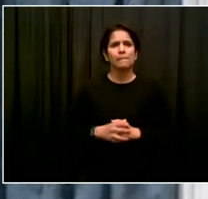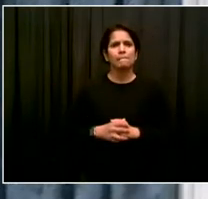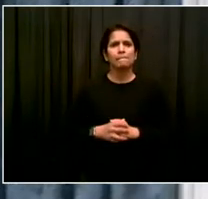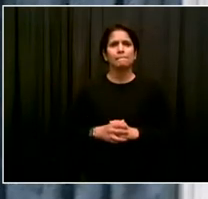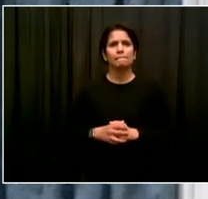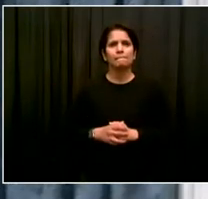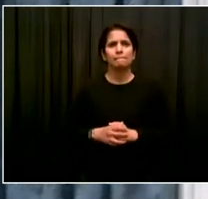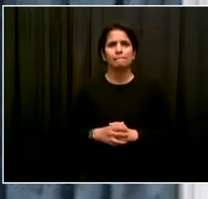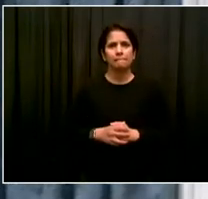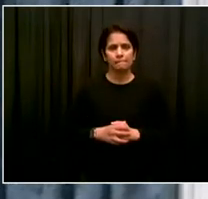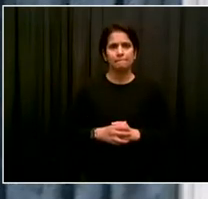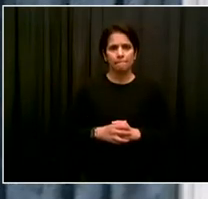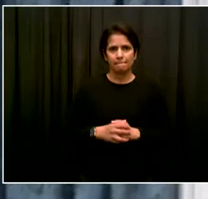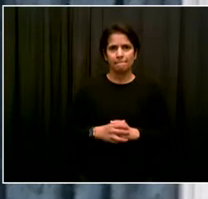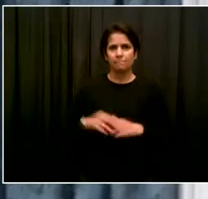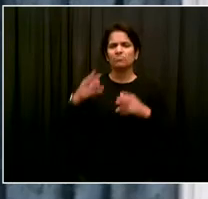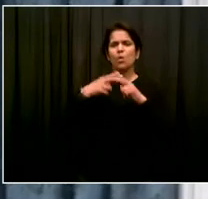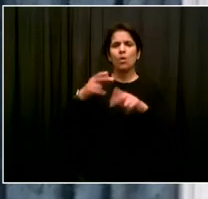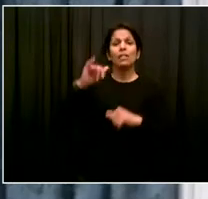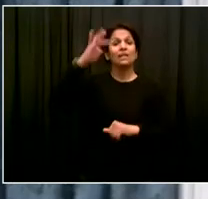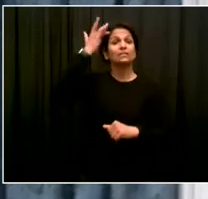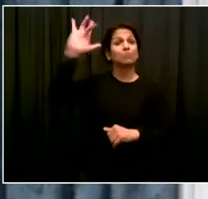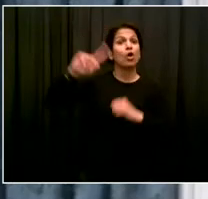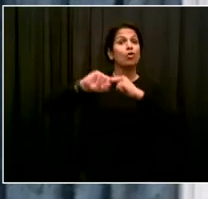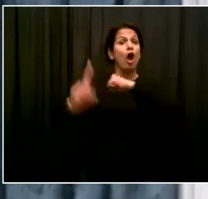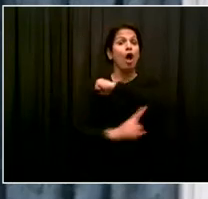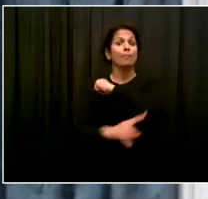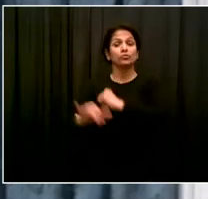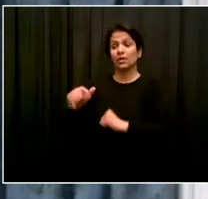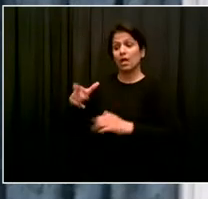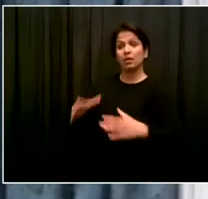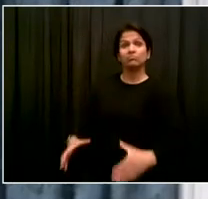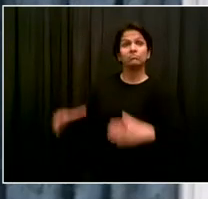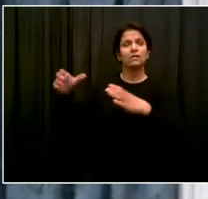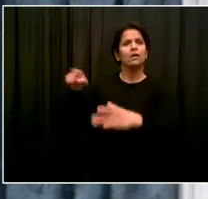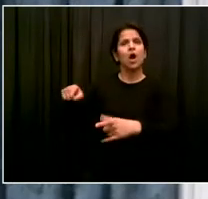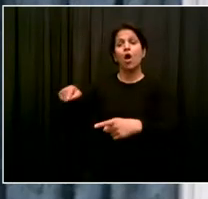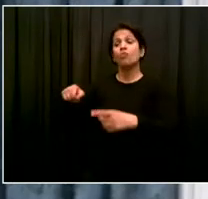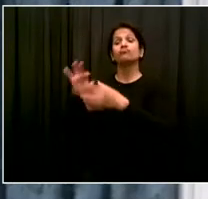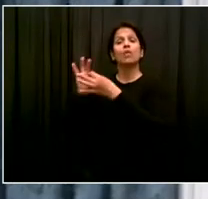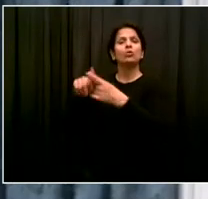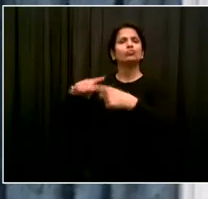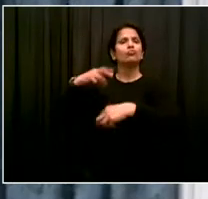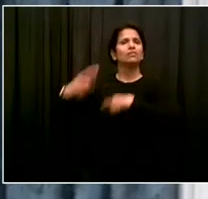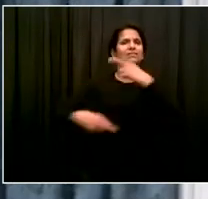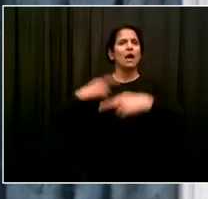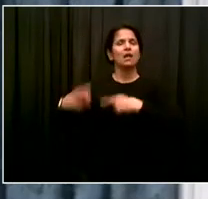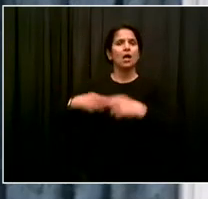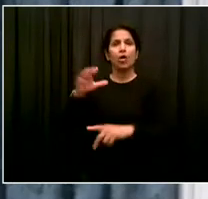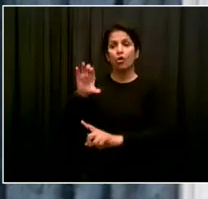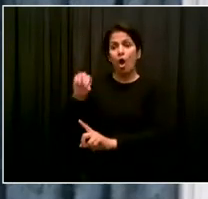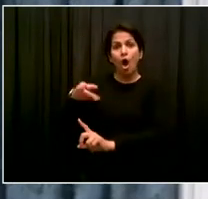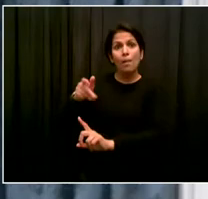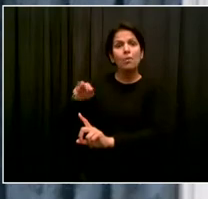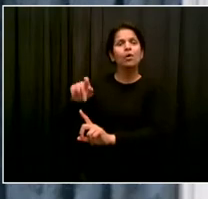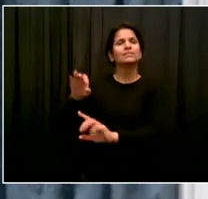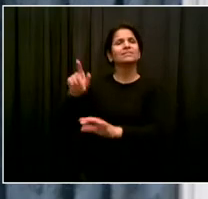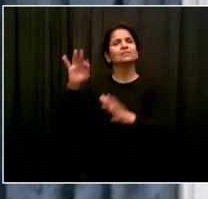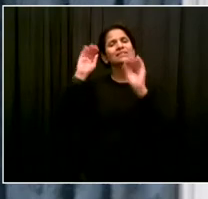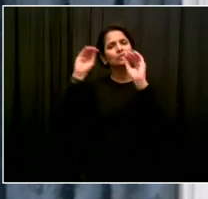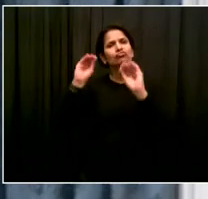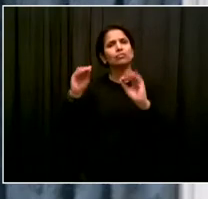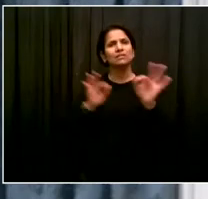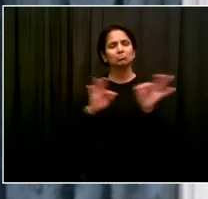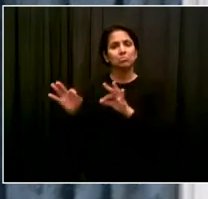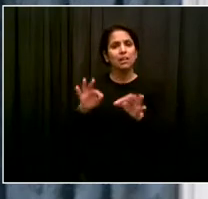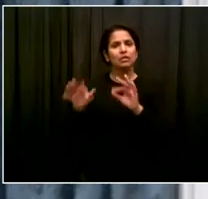Naturally getting into the schools, working with the youth, making them understand the nature, the culture of sustainability, and how they can make that scalable